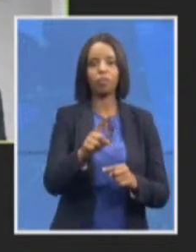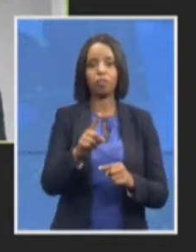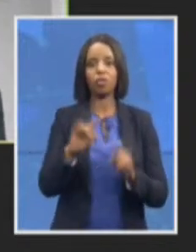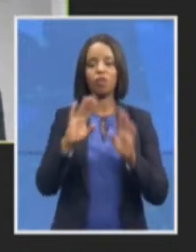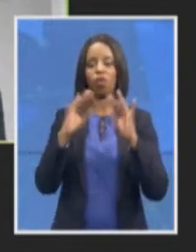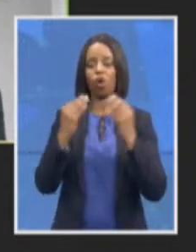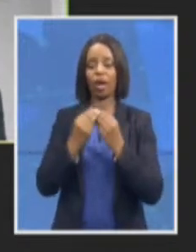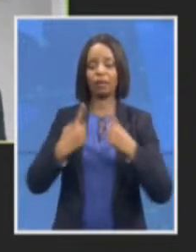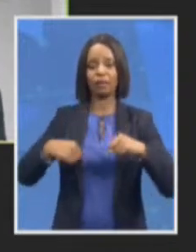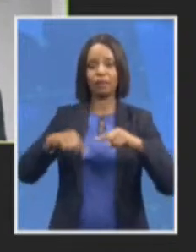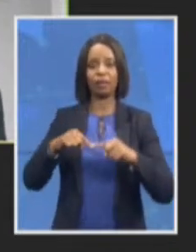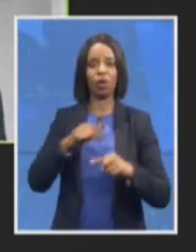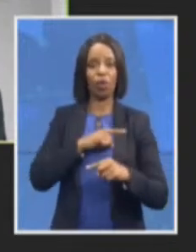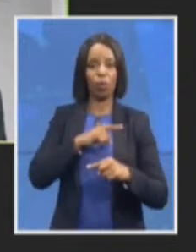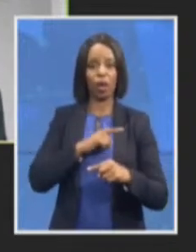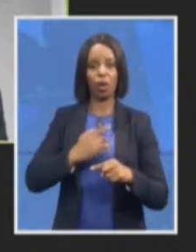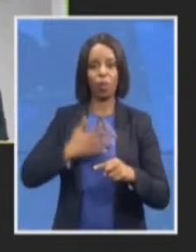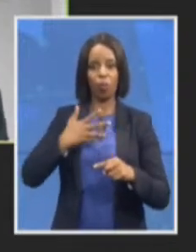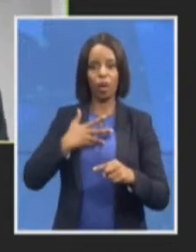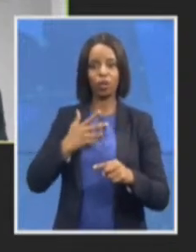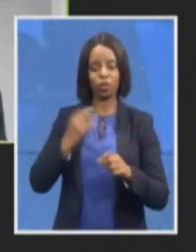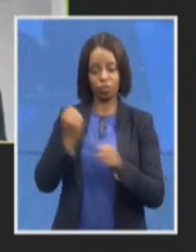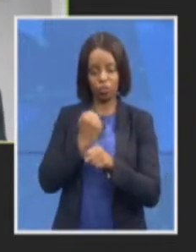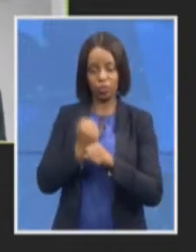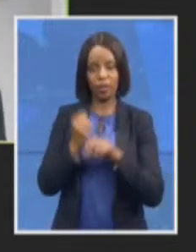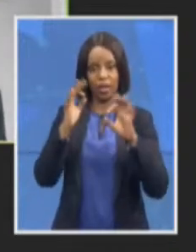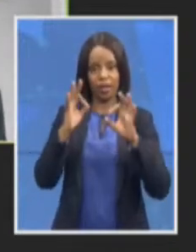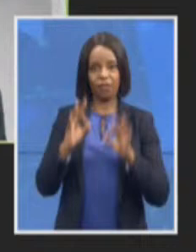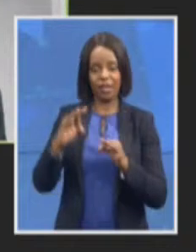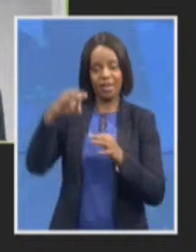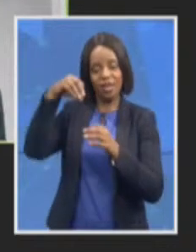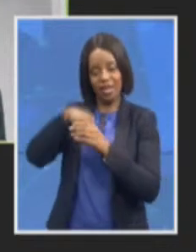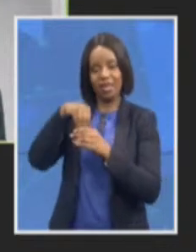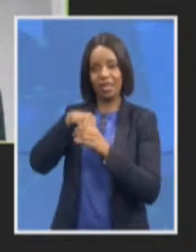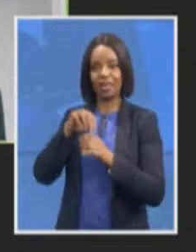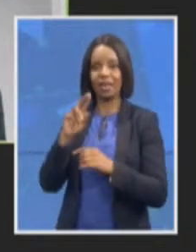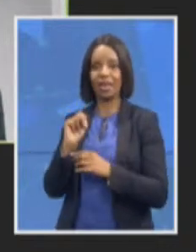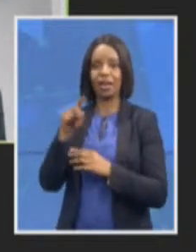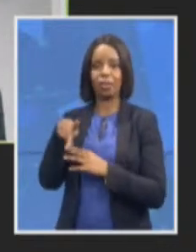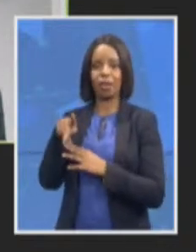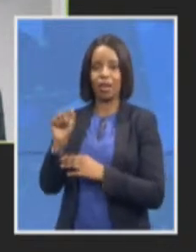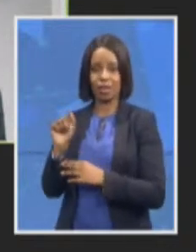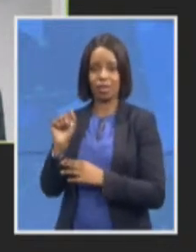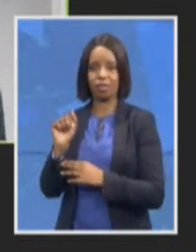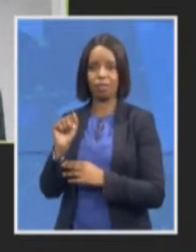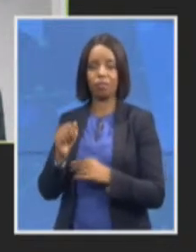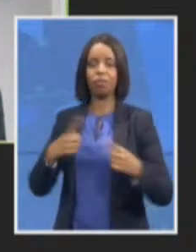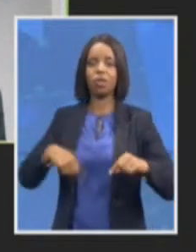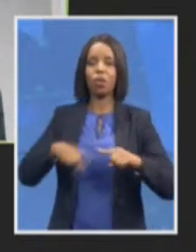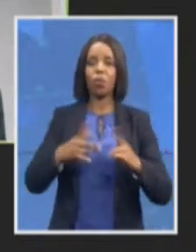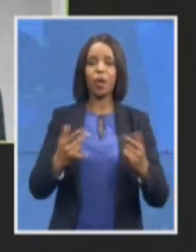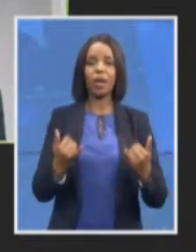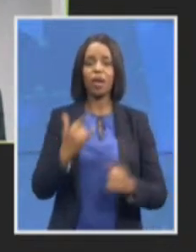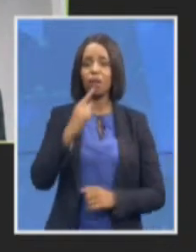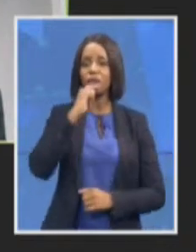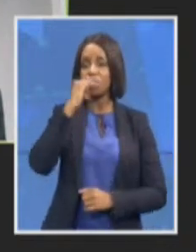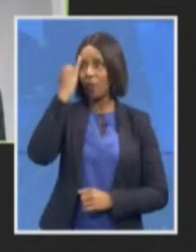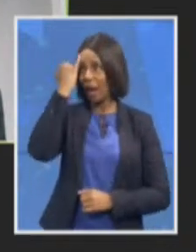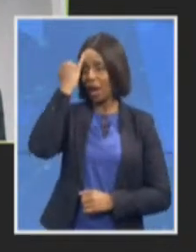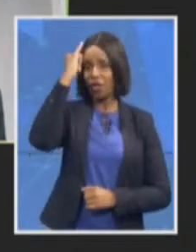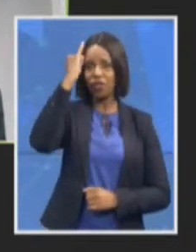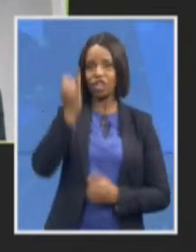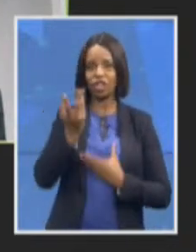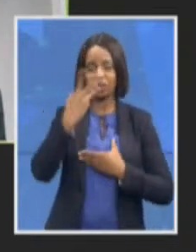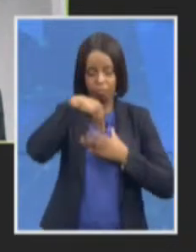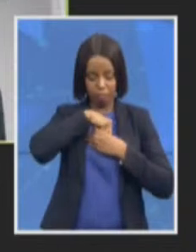we have really injected innovation into the heart of the NPA we realize that without innovation